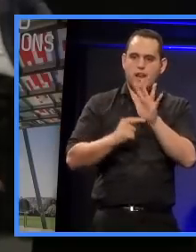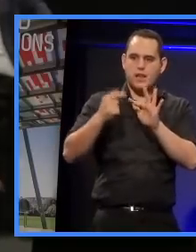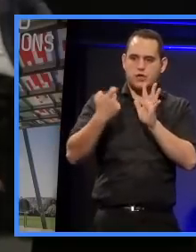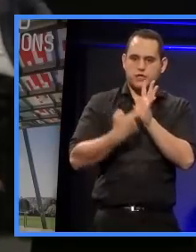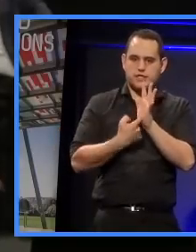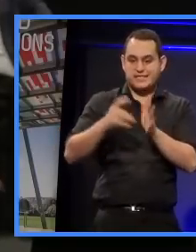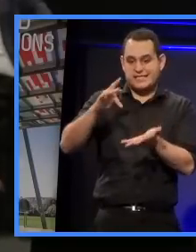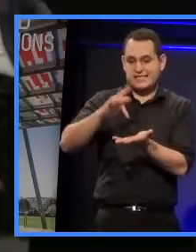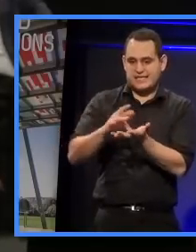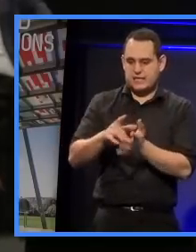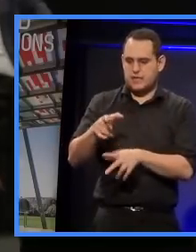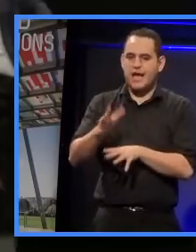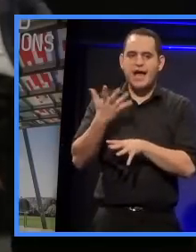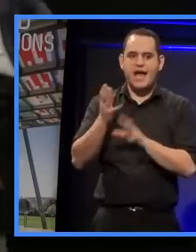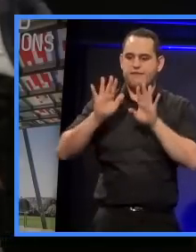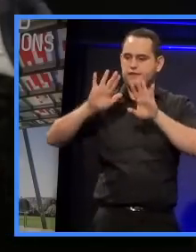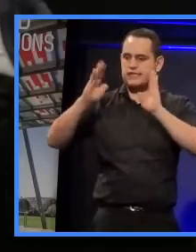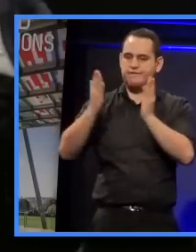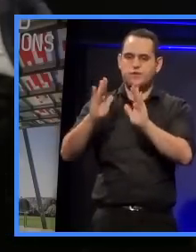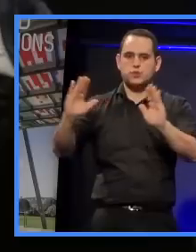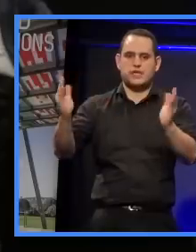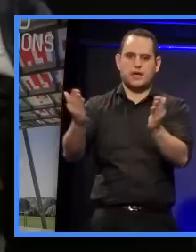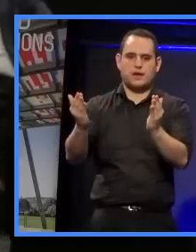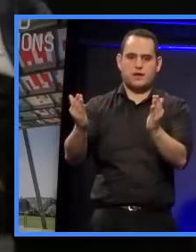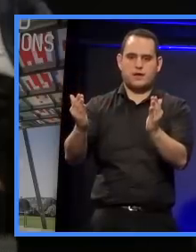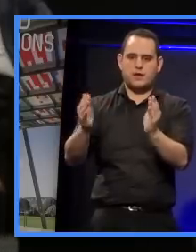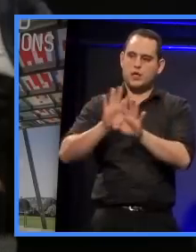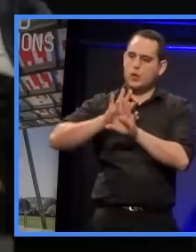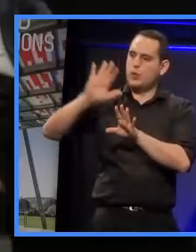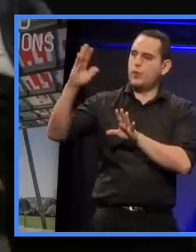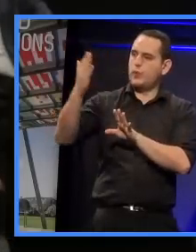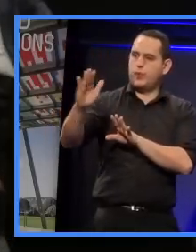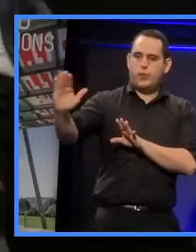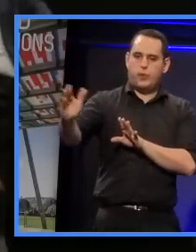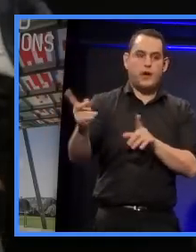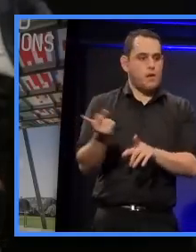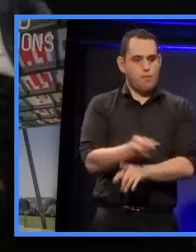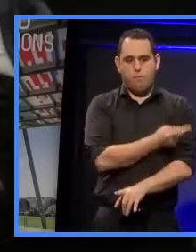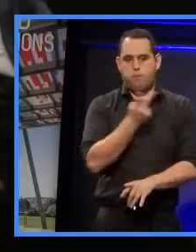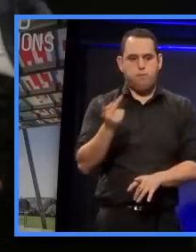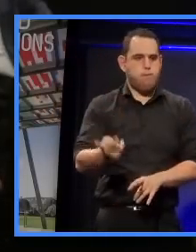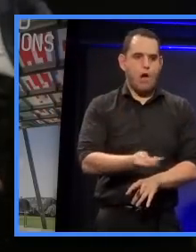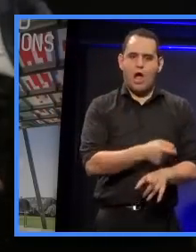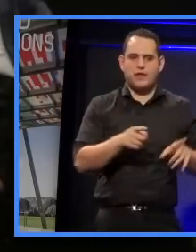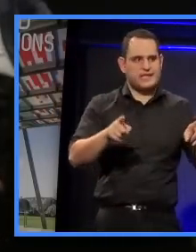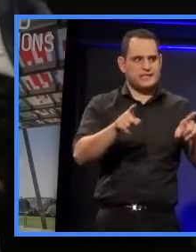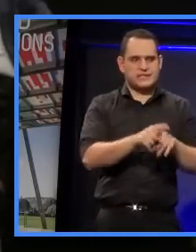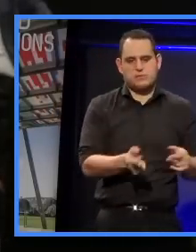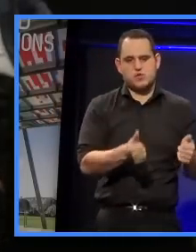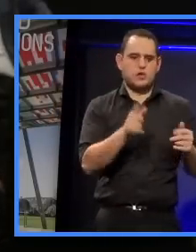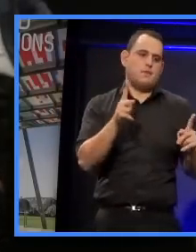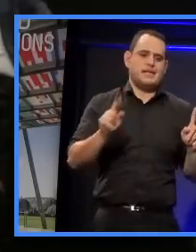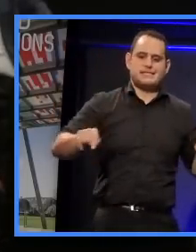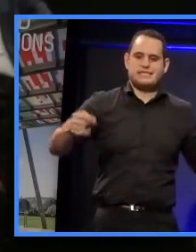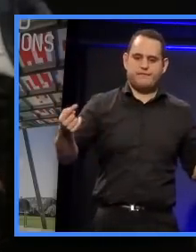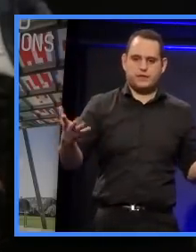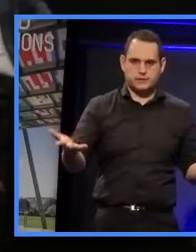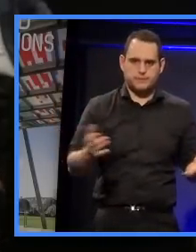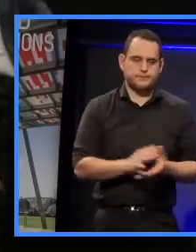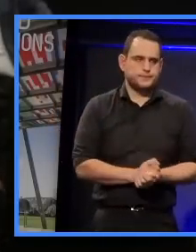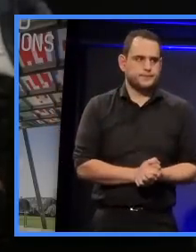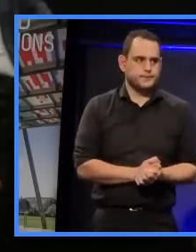has diffusing reflectors in it. And they're both equally good. They're just slightly different. So